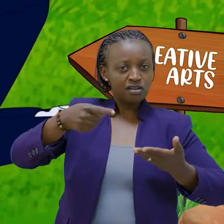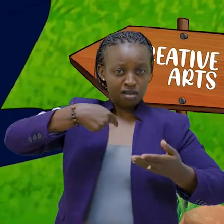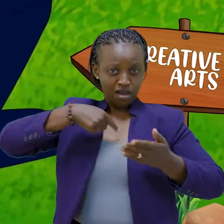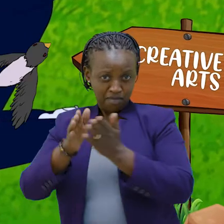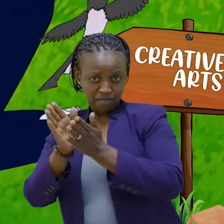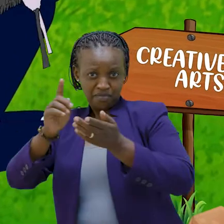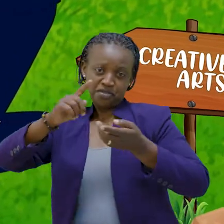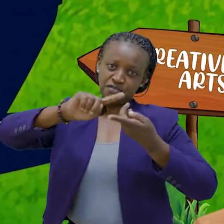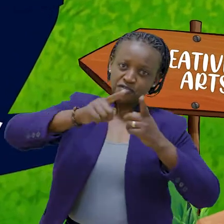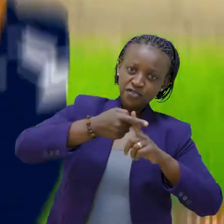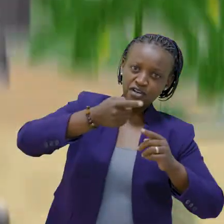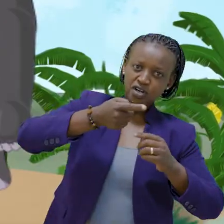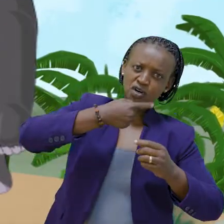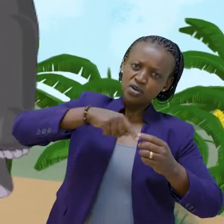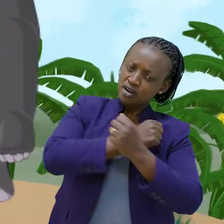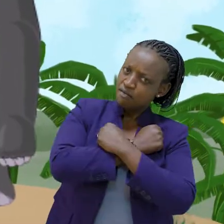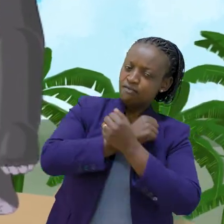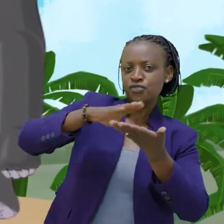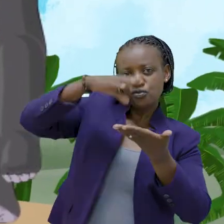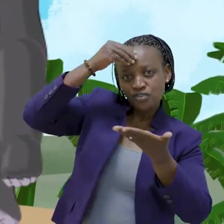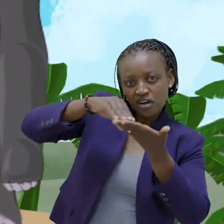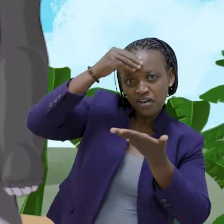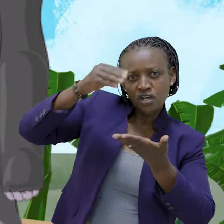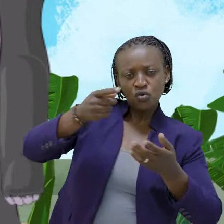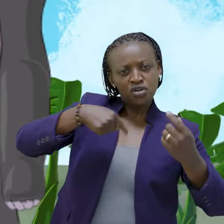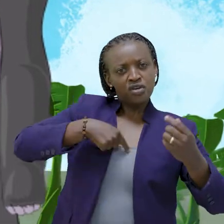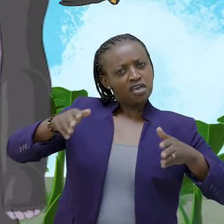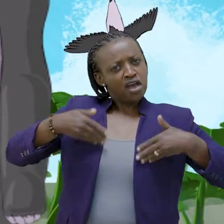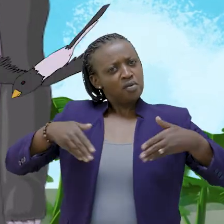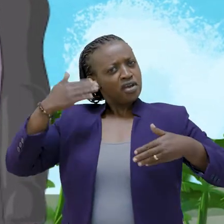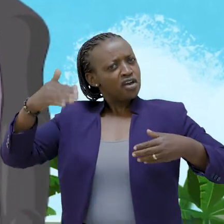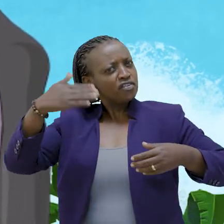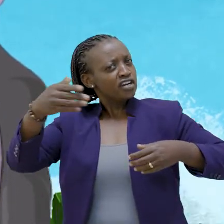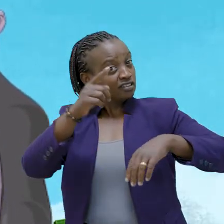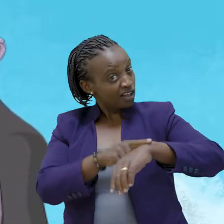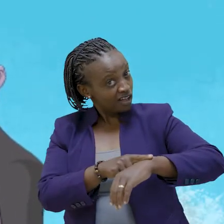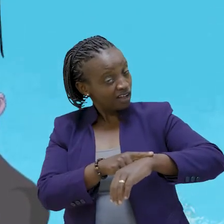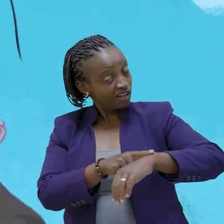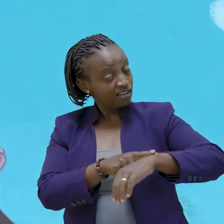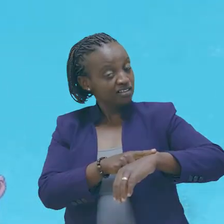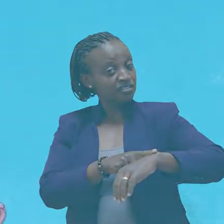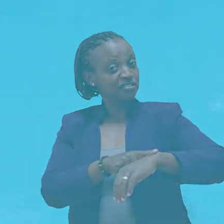am my friend, we love to learn We are happy every time